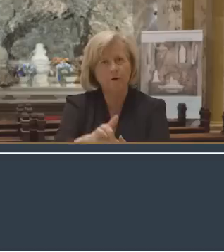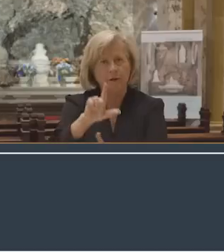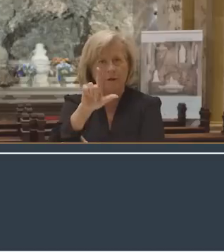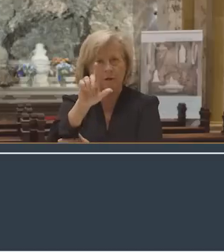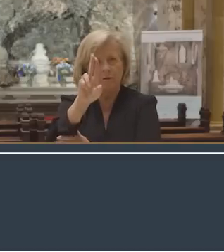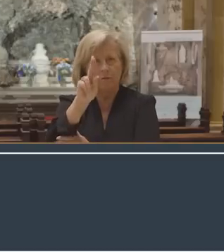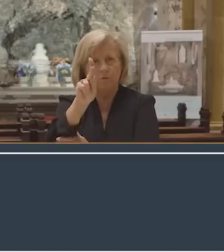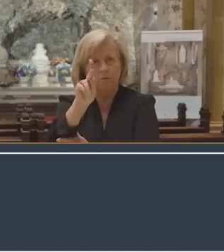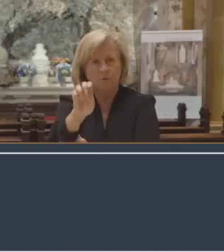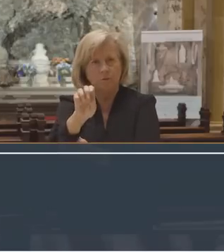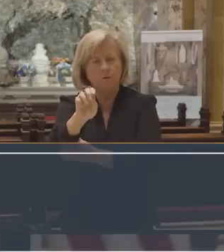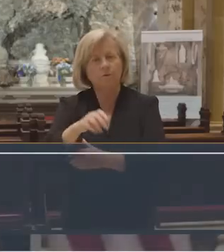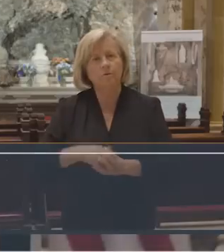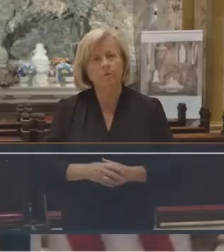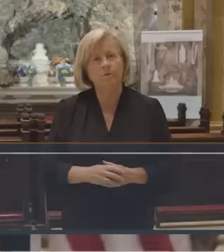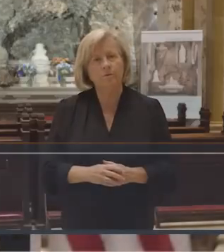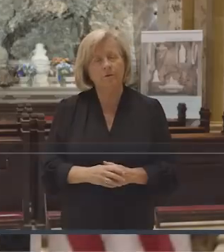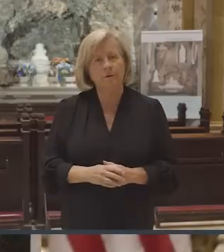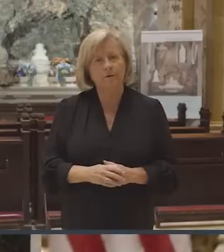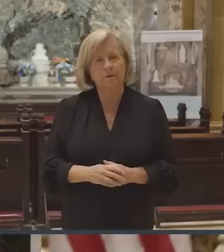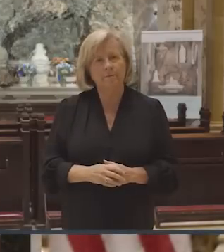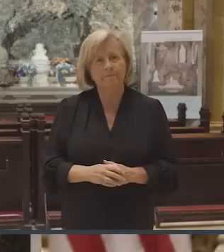Glory to you, Lord.